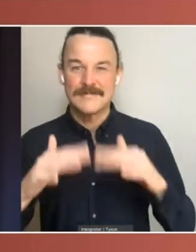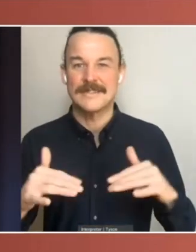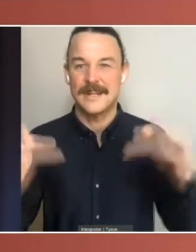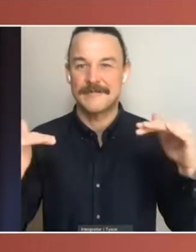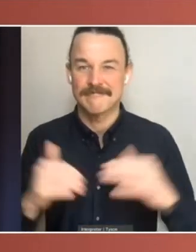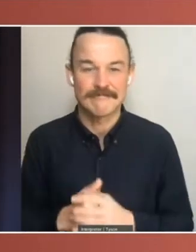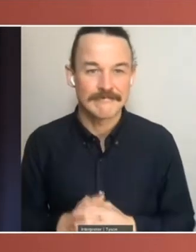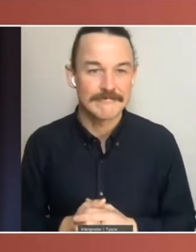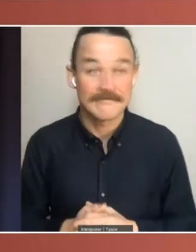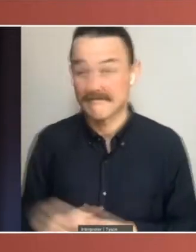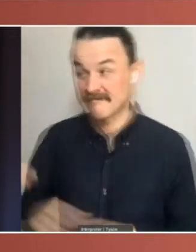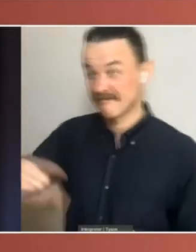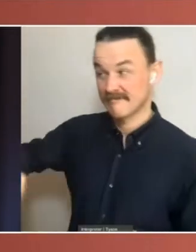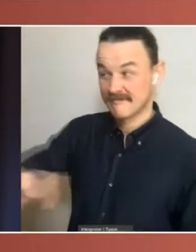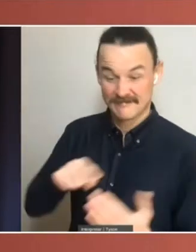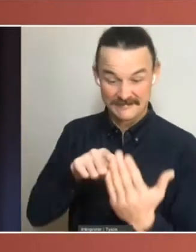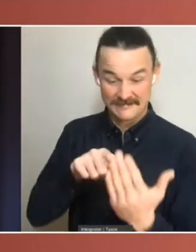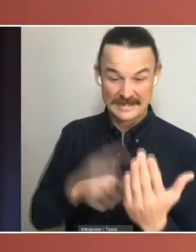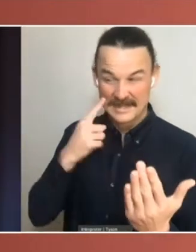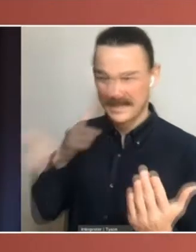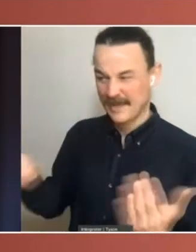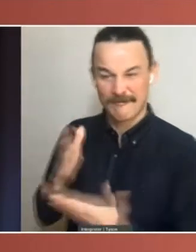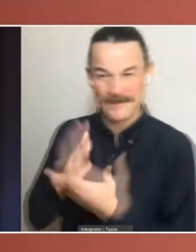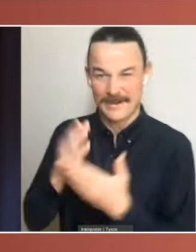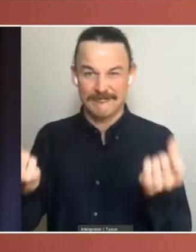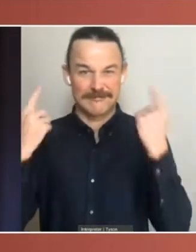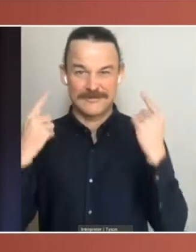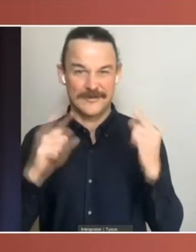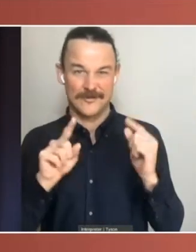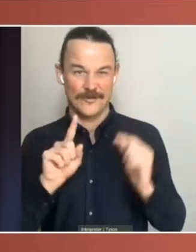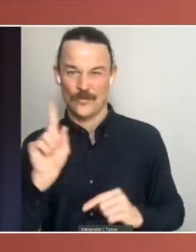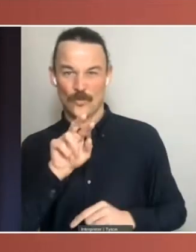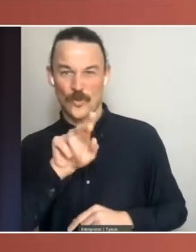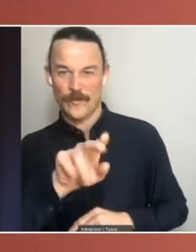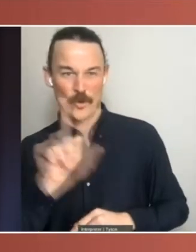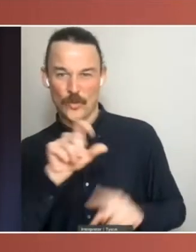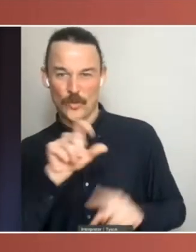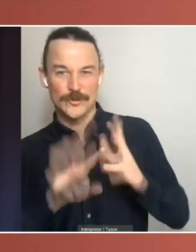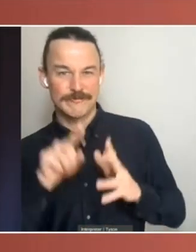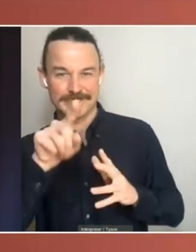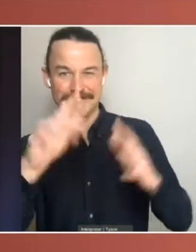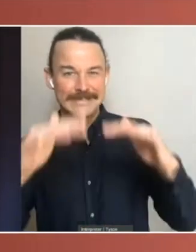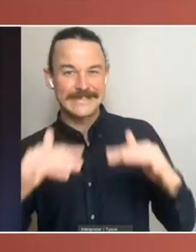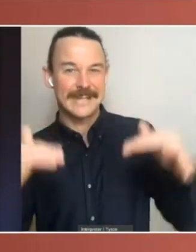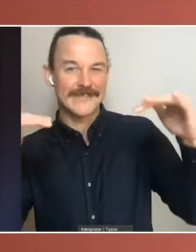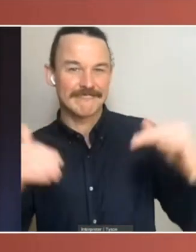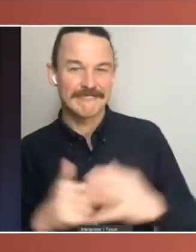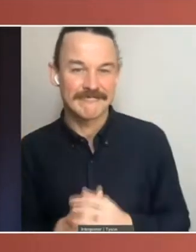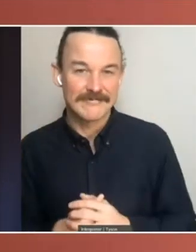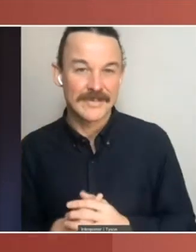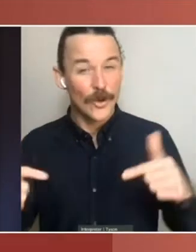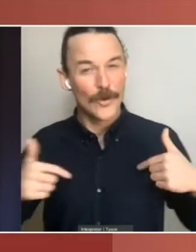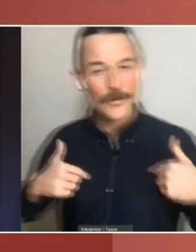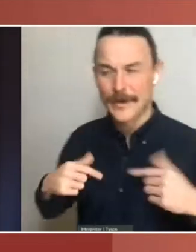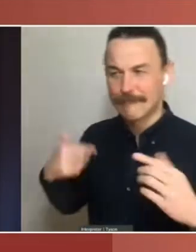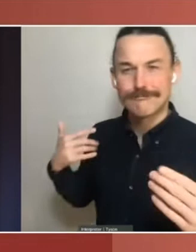is relatively poor, underscoring the importance of lifelong civics education on the role of the Senate in our democracy.